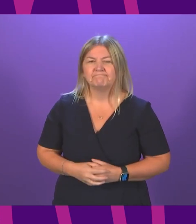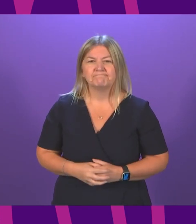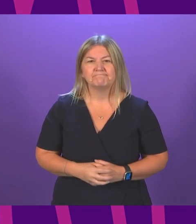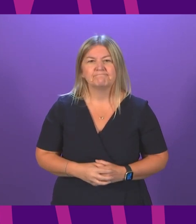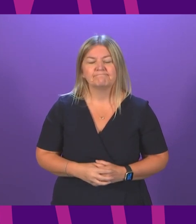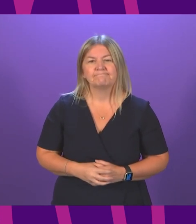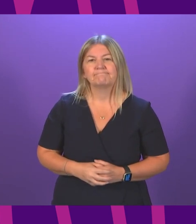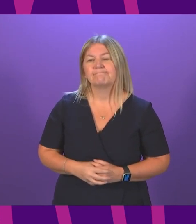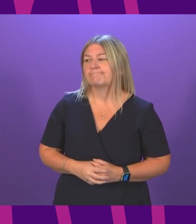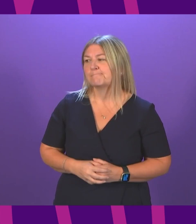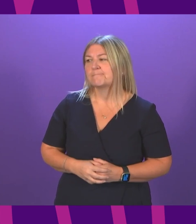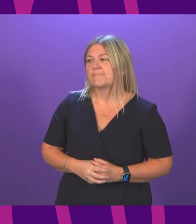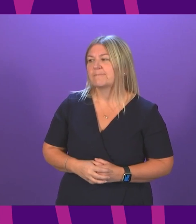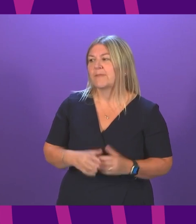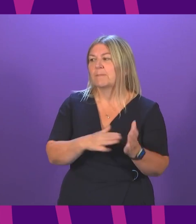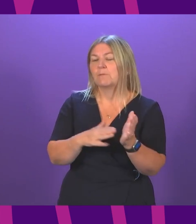Michael Mara.